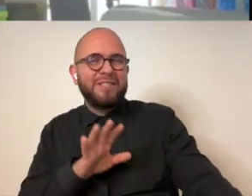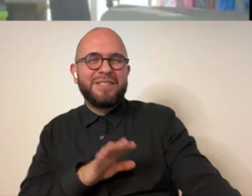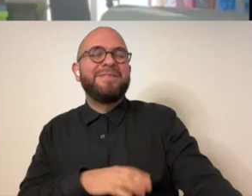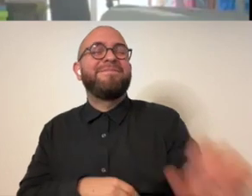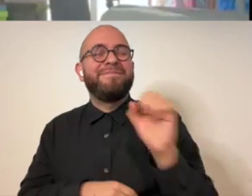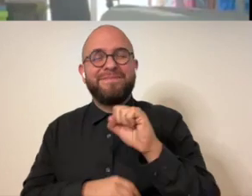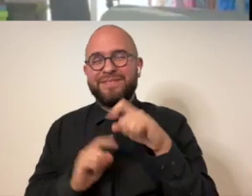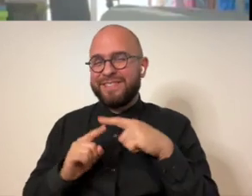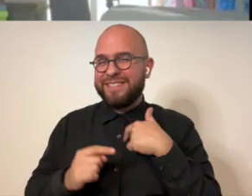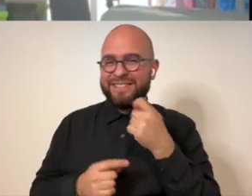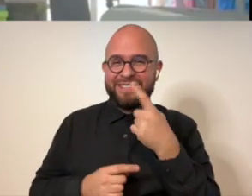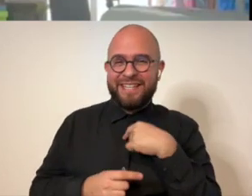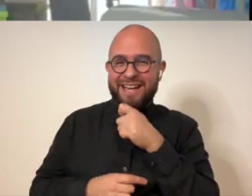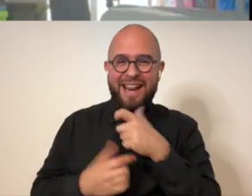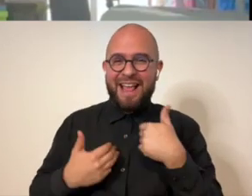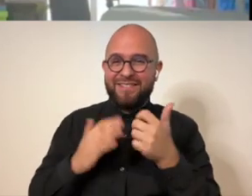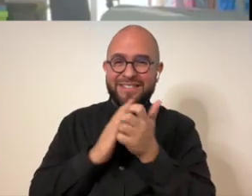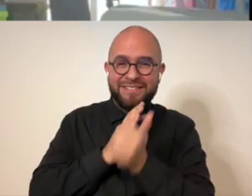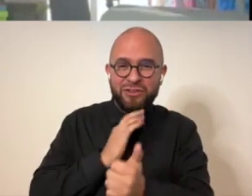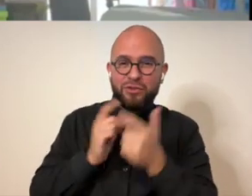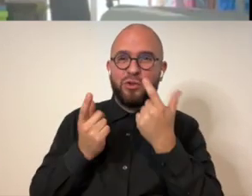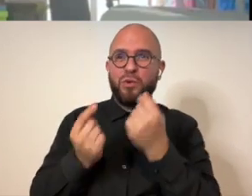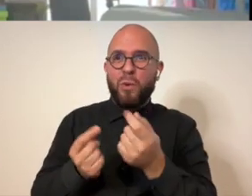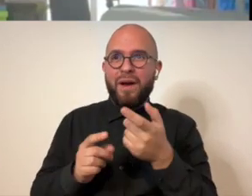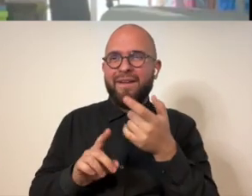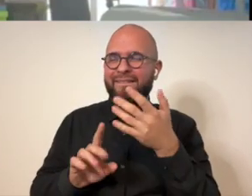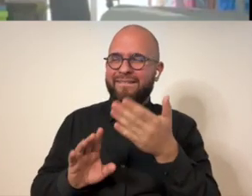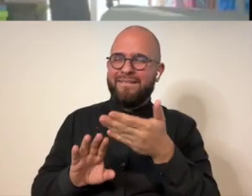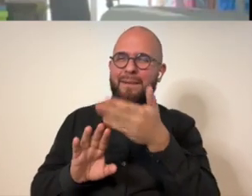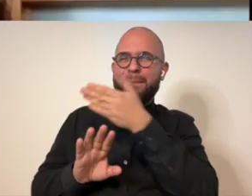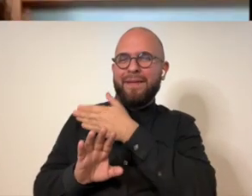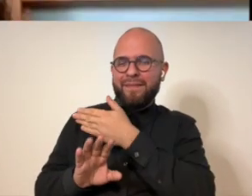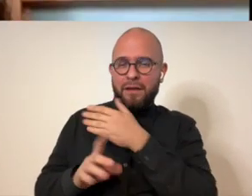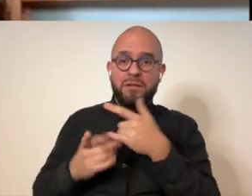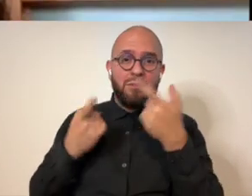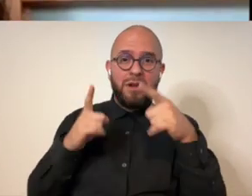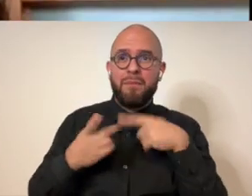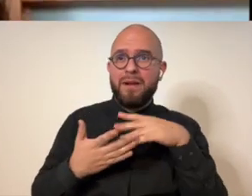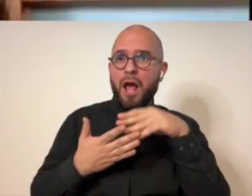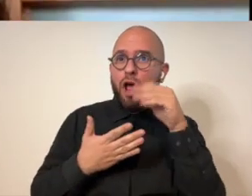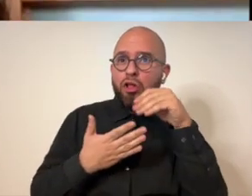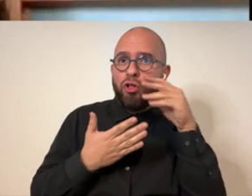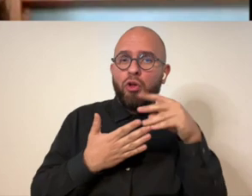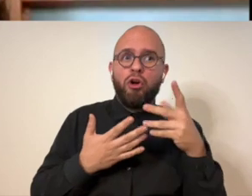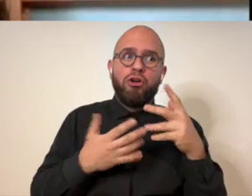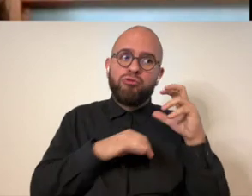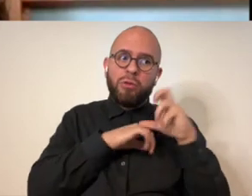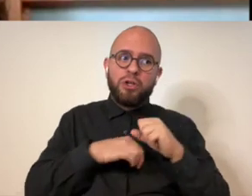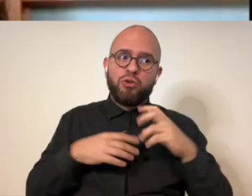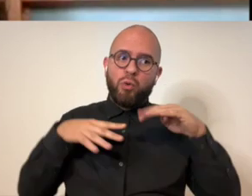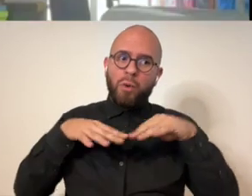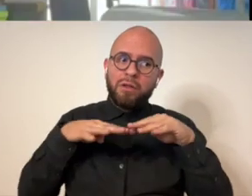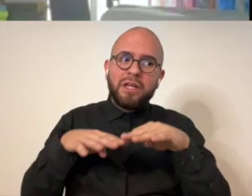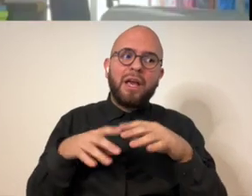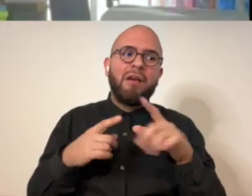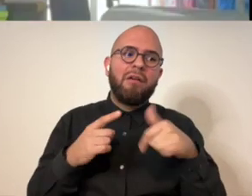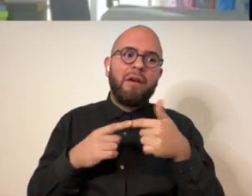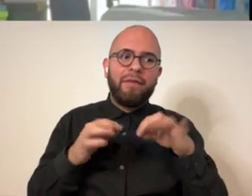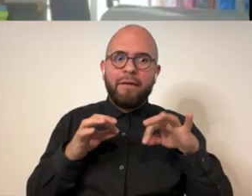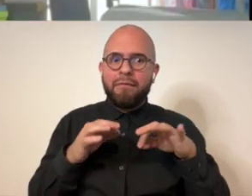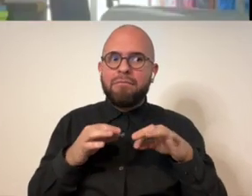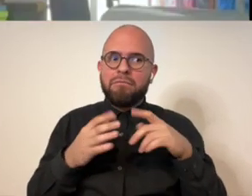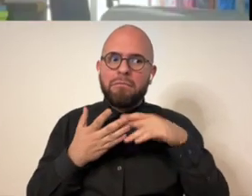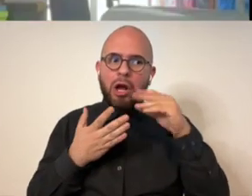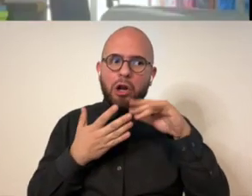kind of technical skill to do it at that point yeah so i learned traditional quilting just as a